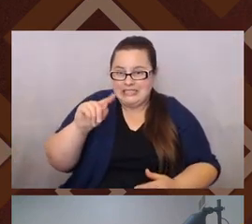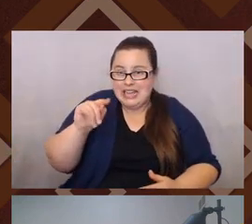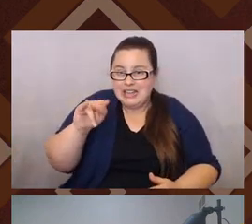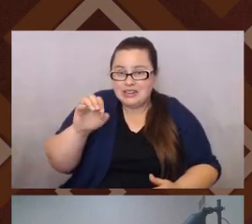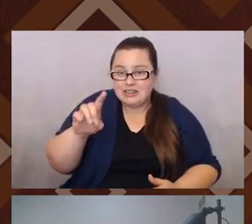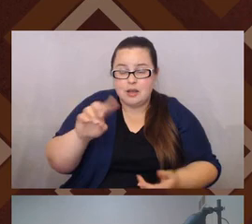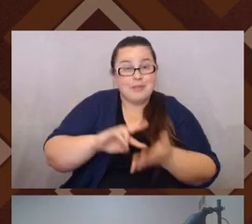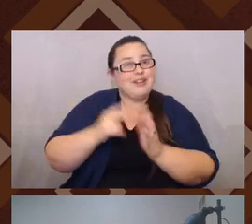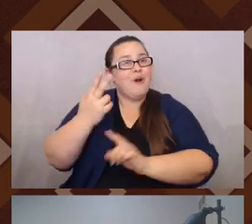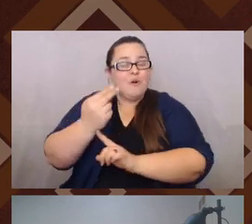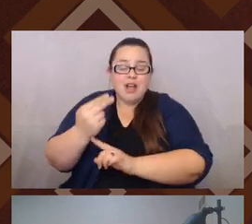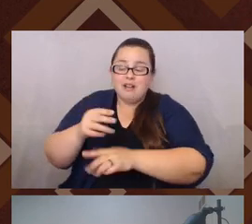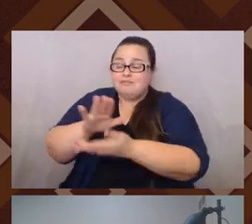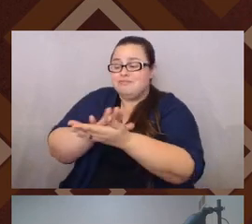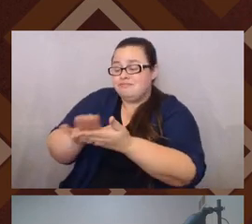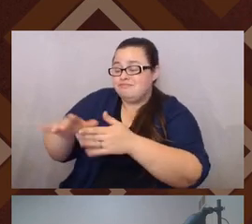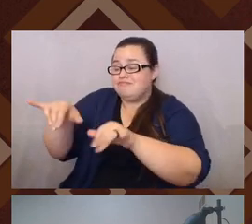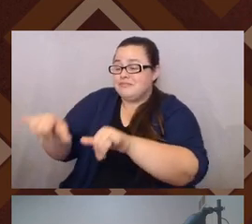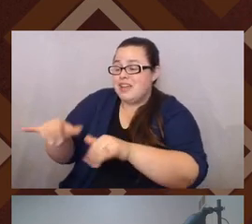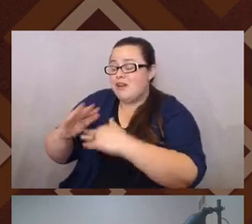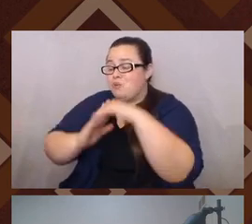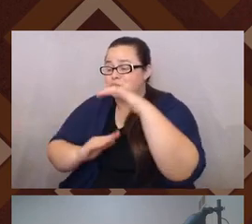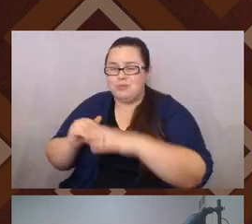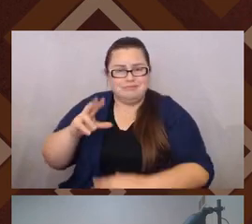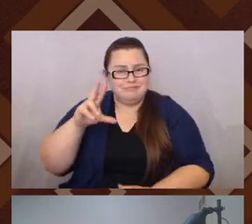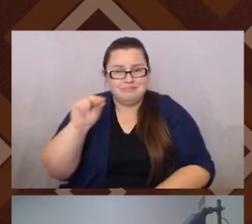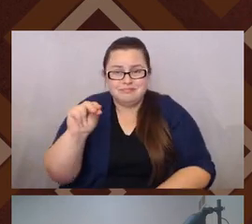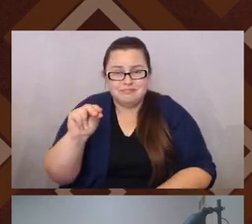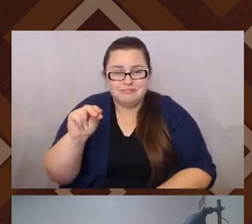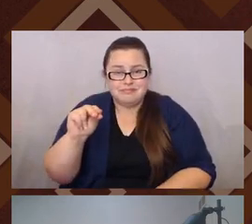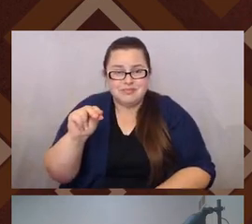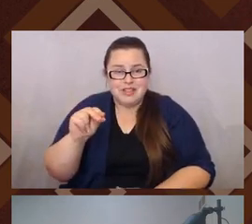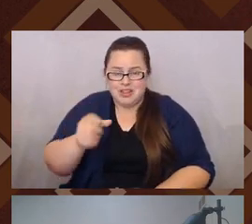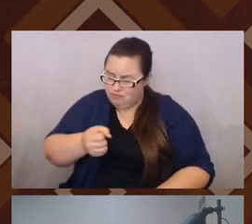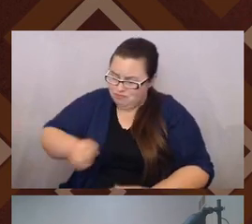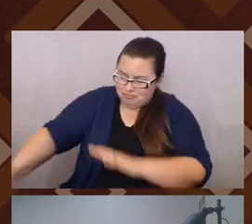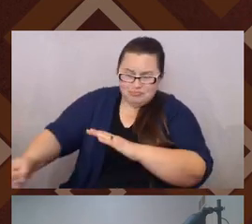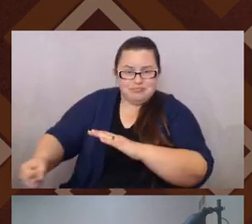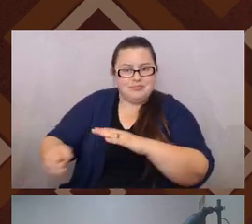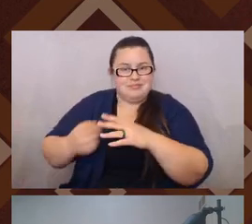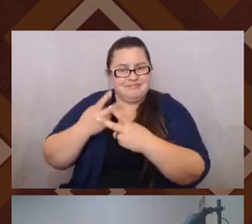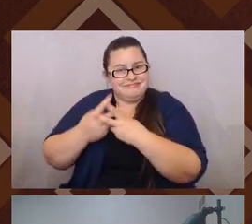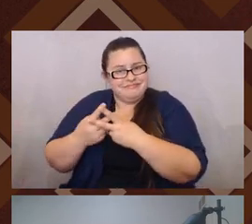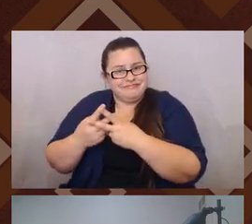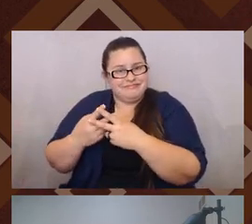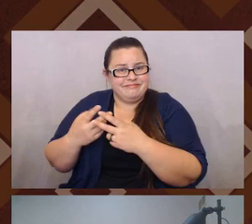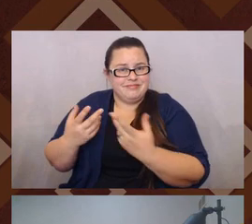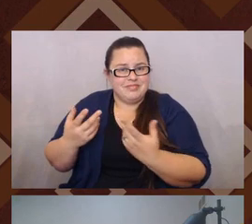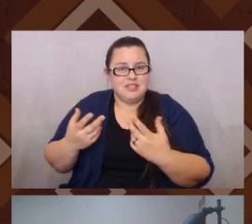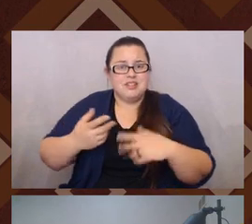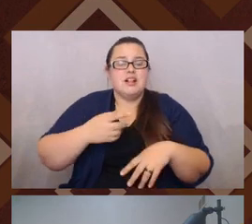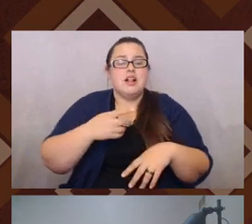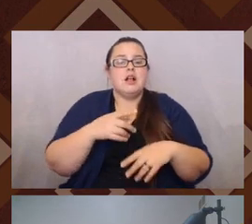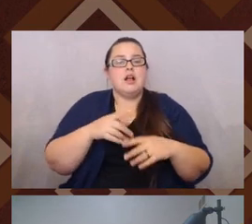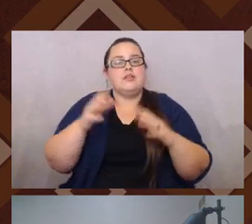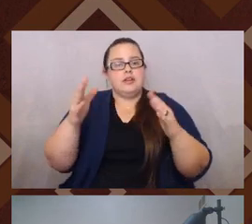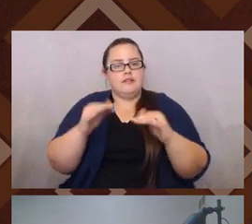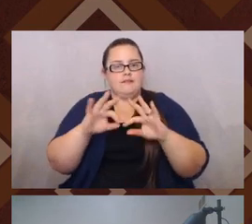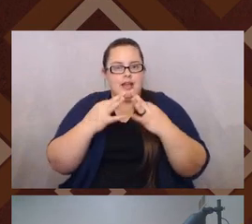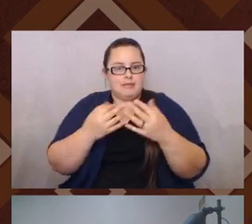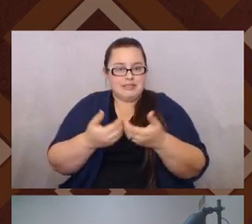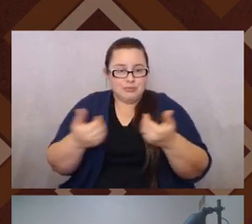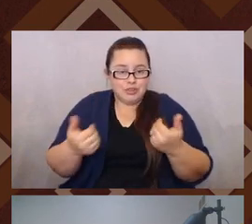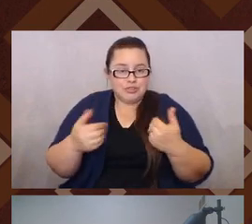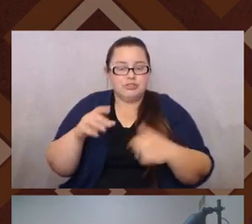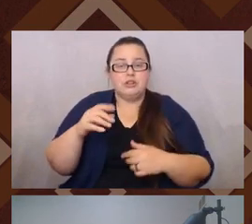and that's all happening. Great. And then you have issues of immigration intersecting with education, which is DACA. Thankfully there's